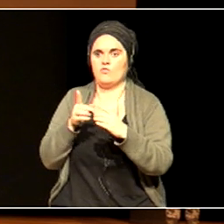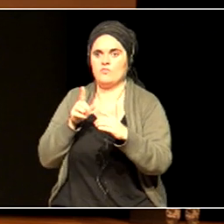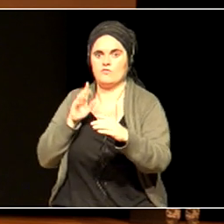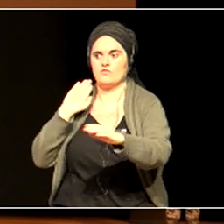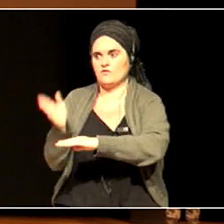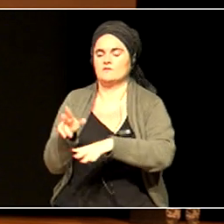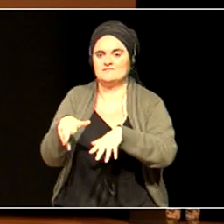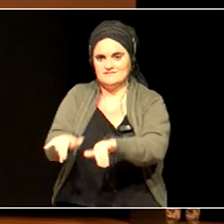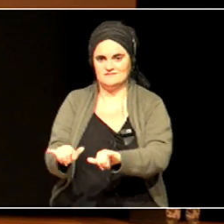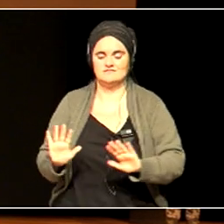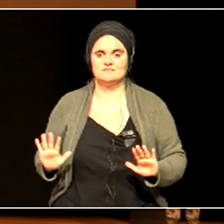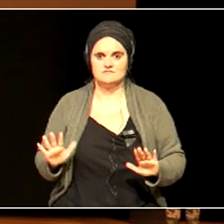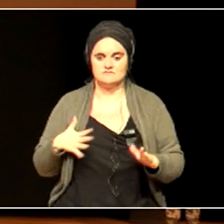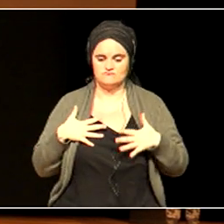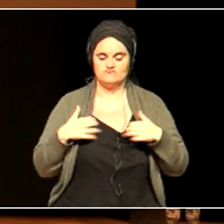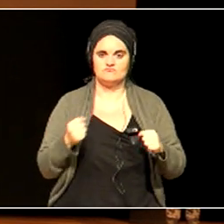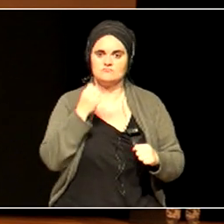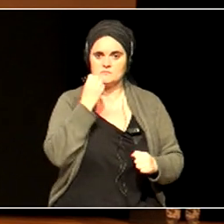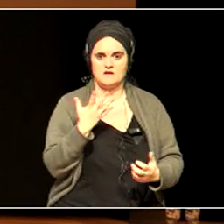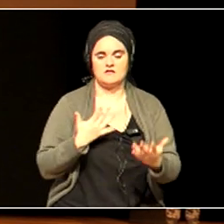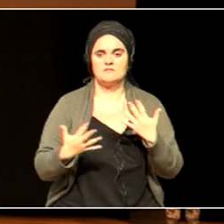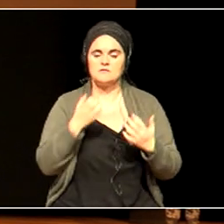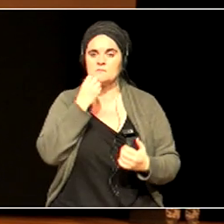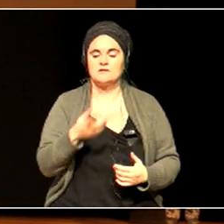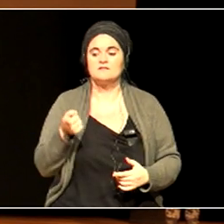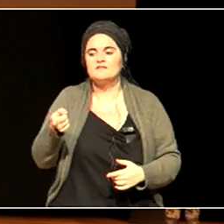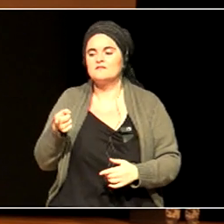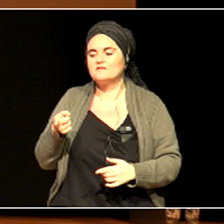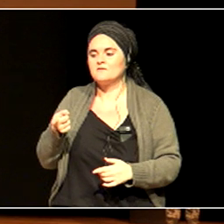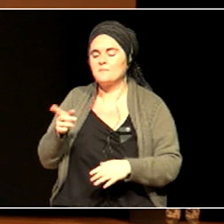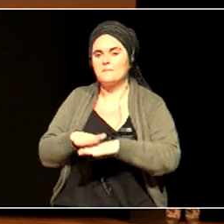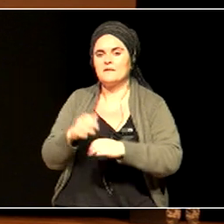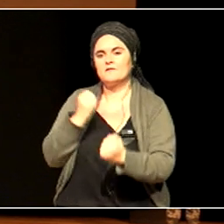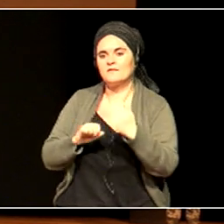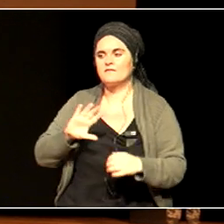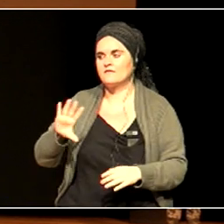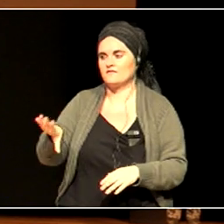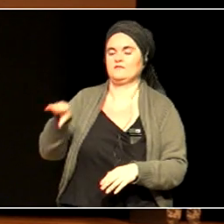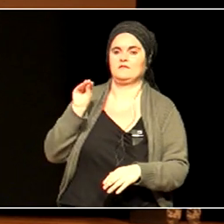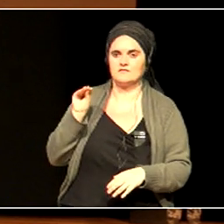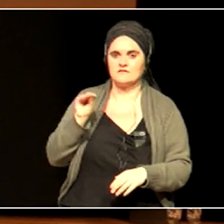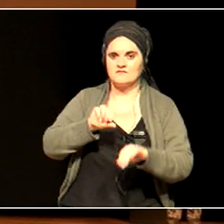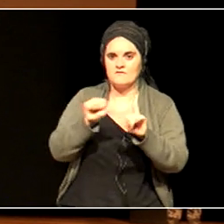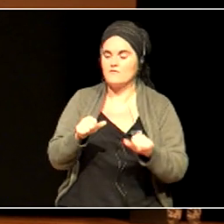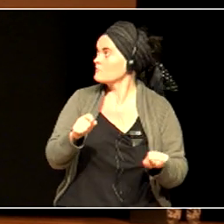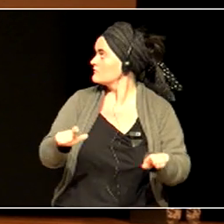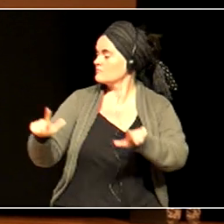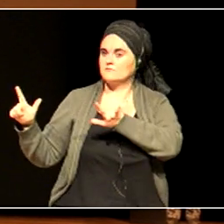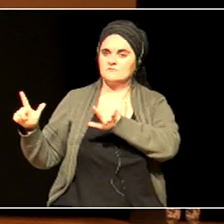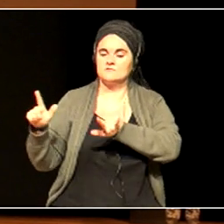And she's come up with this picture which she calls the doughnut. You know what a doughnut is? It's